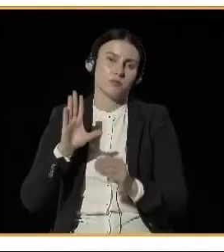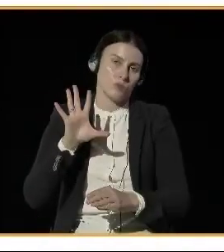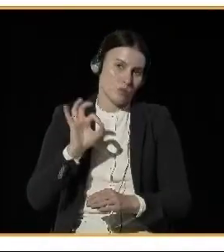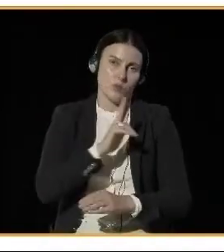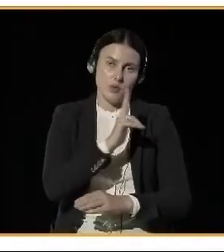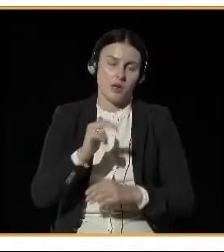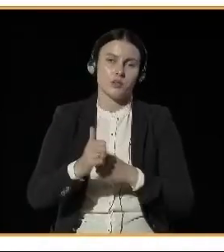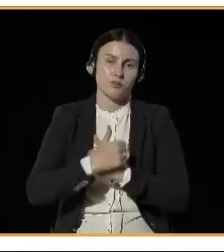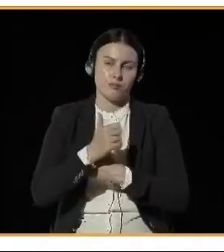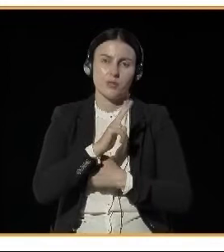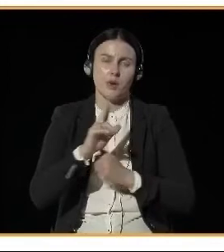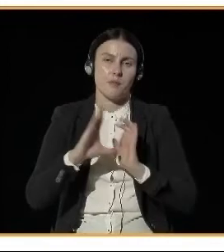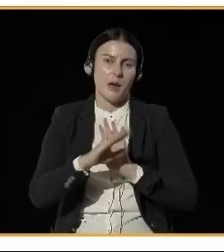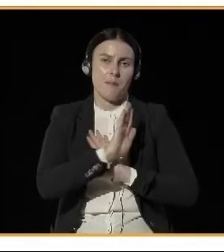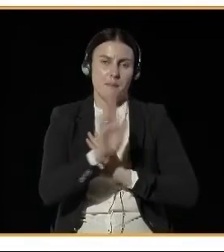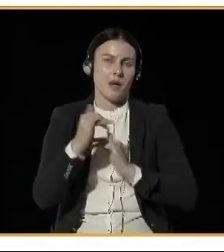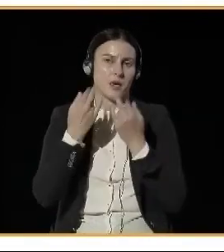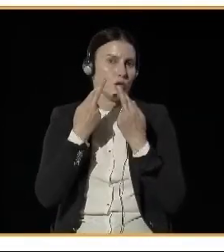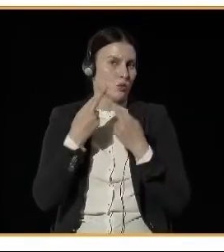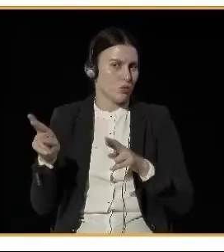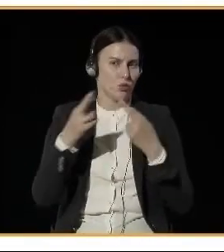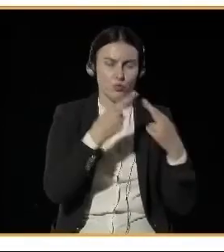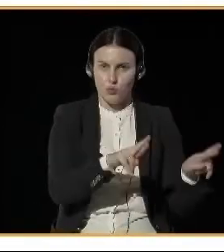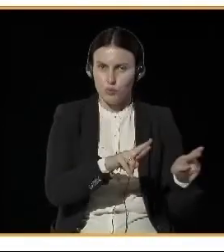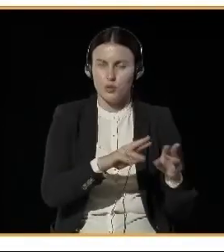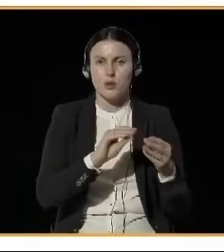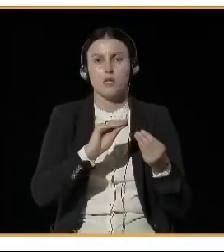problems, different issues.